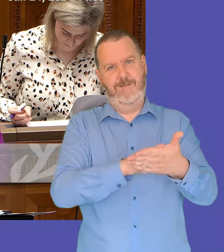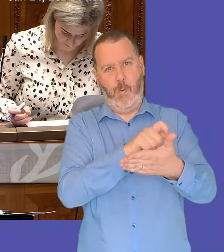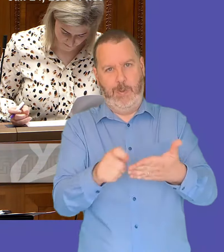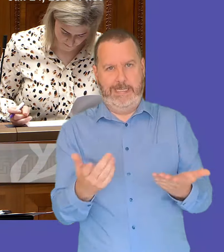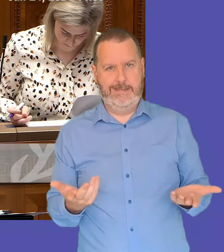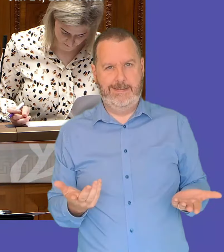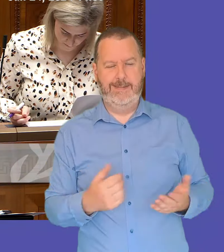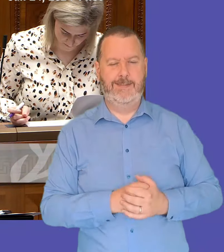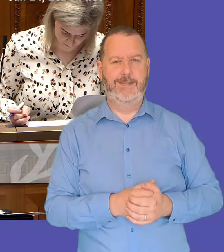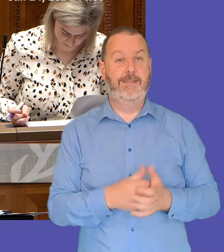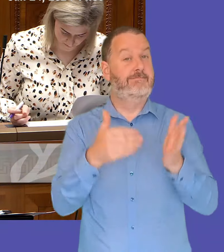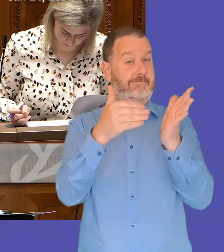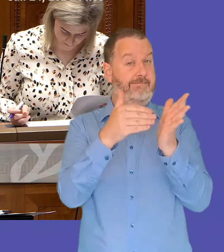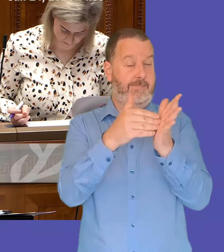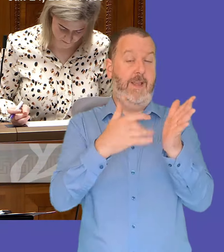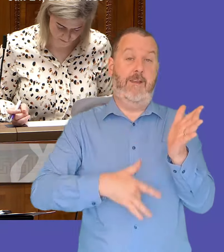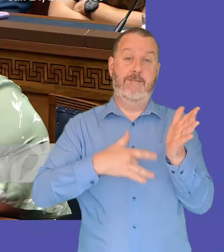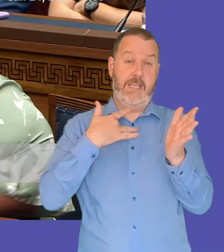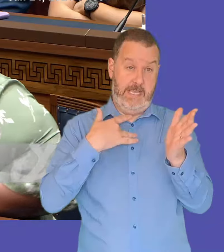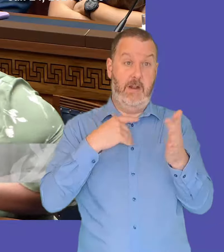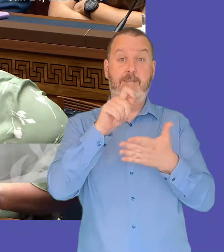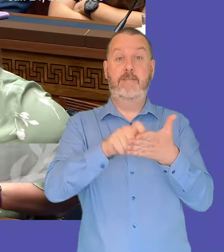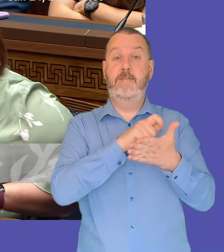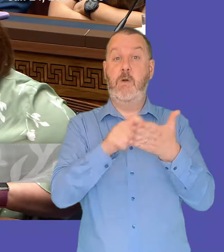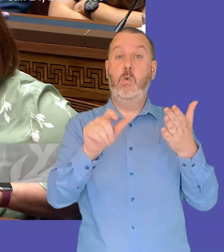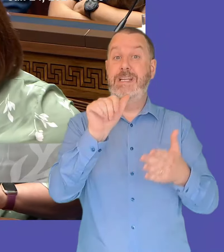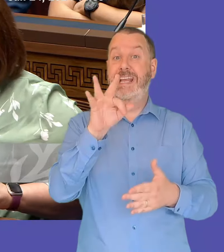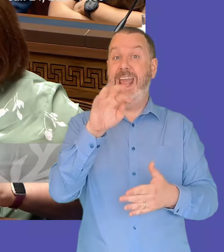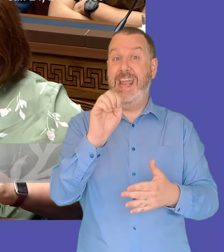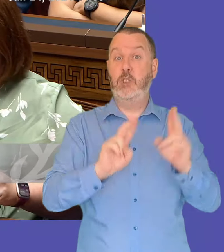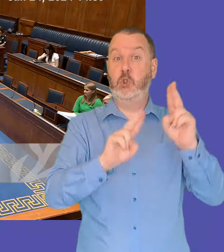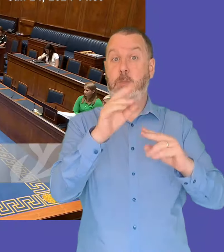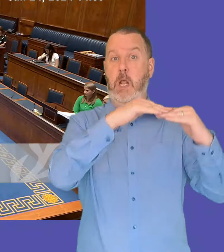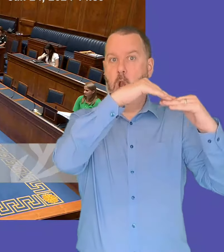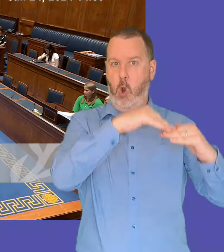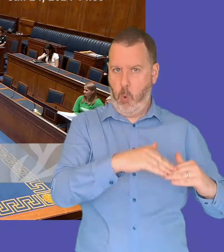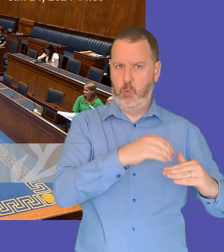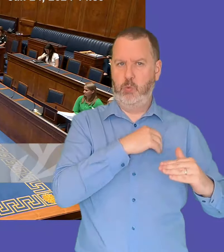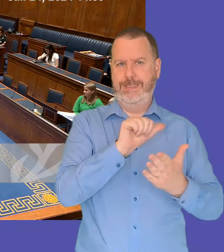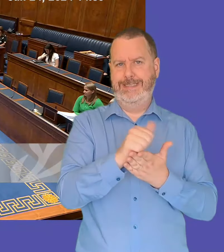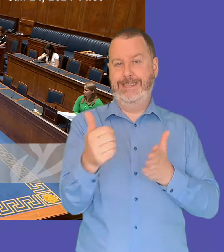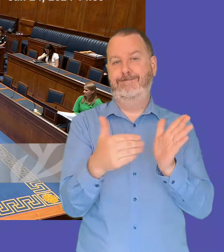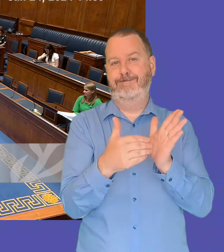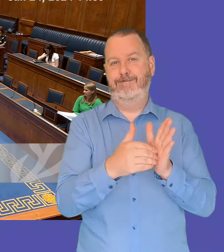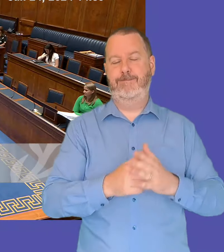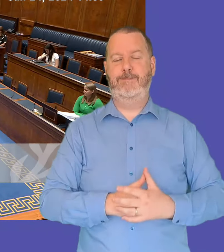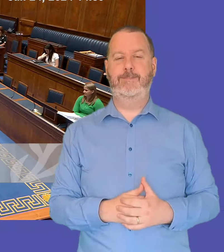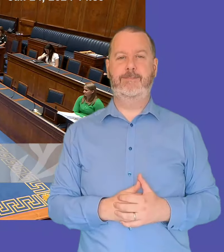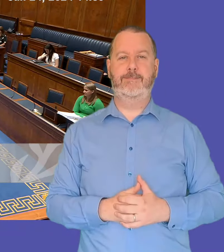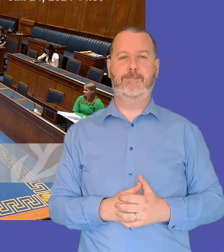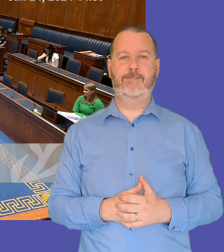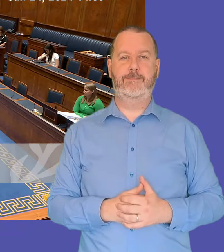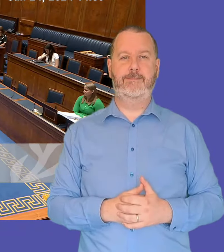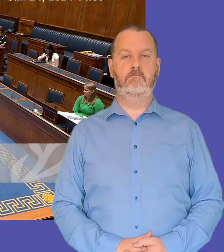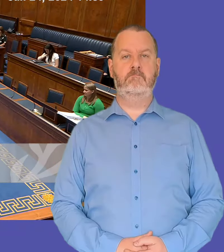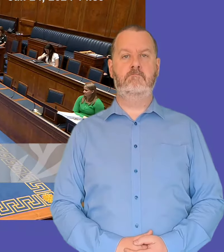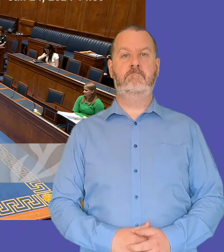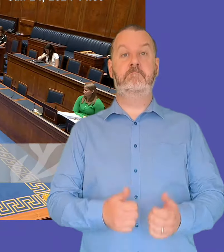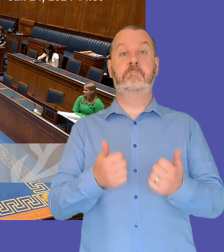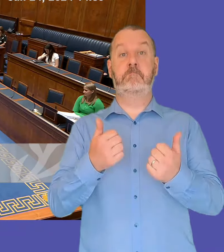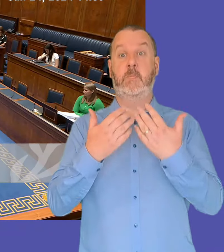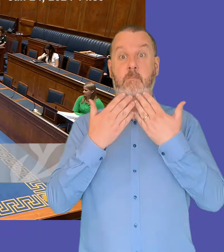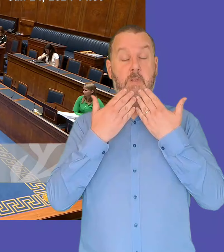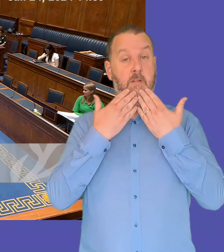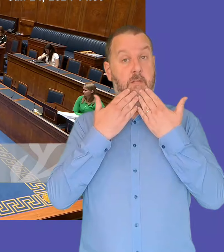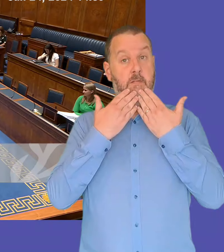like you share the view that that vote needs should be lowered called steve may i thank first minister for our answers so far